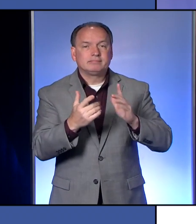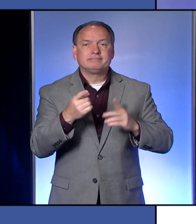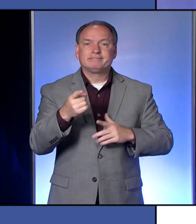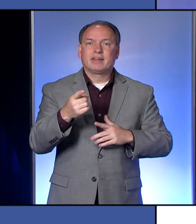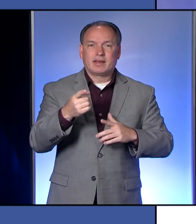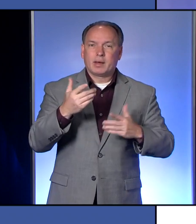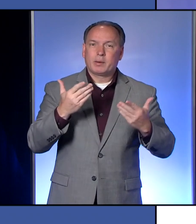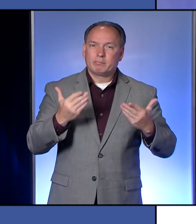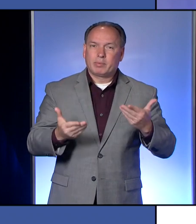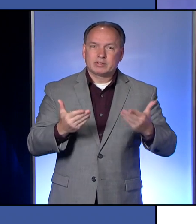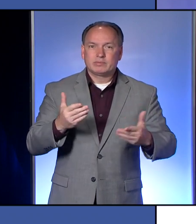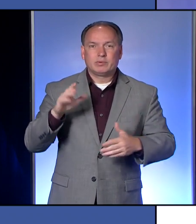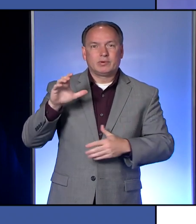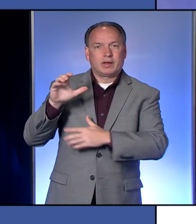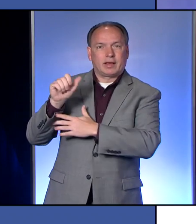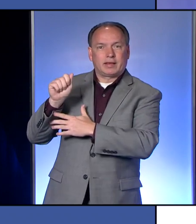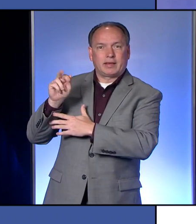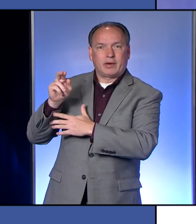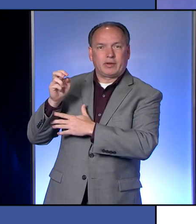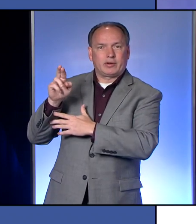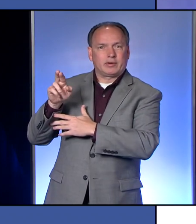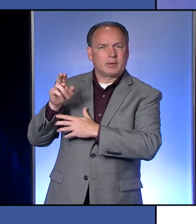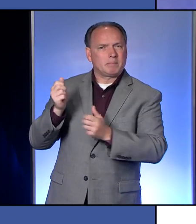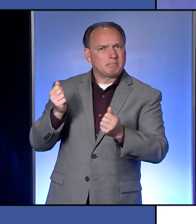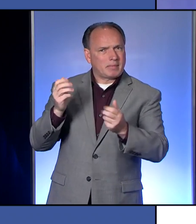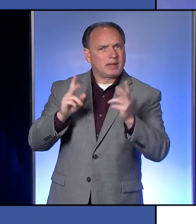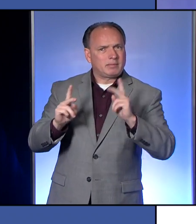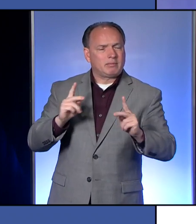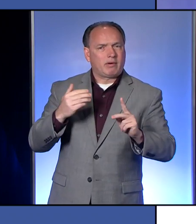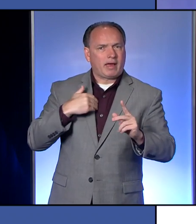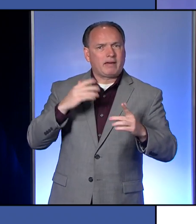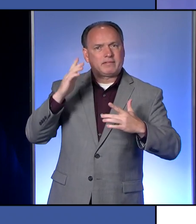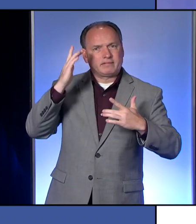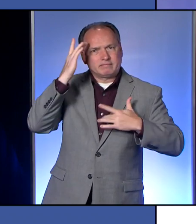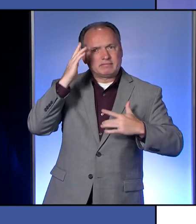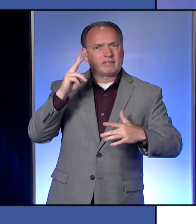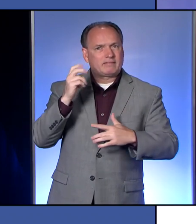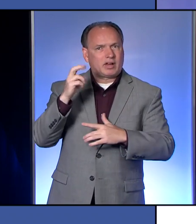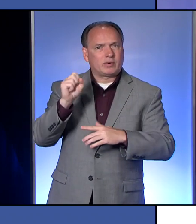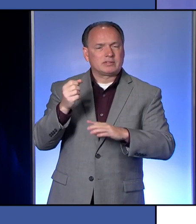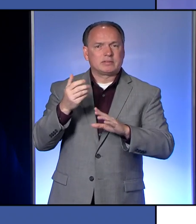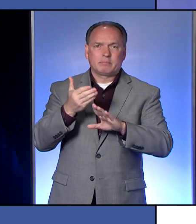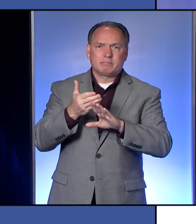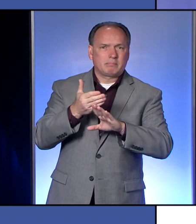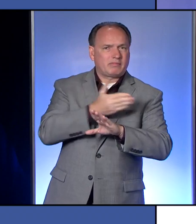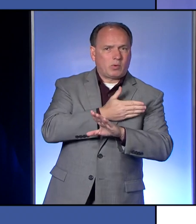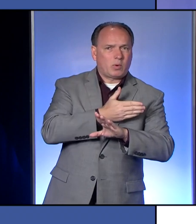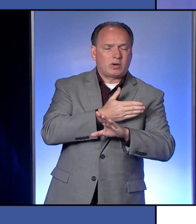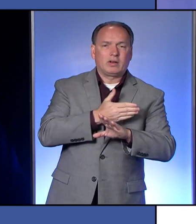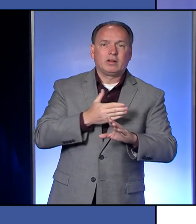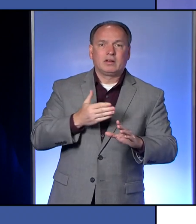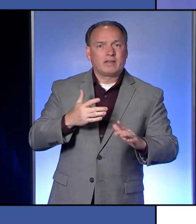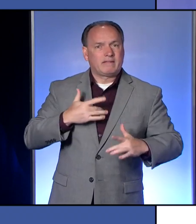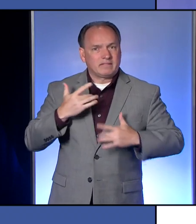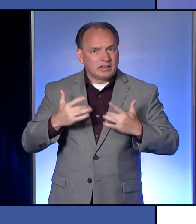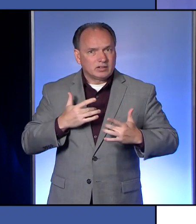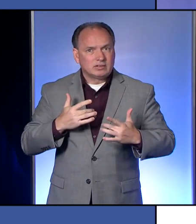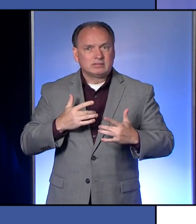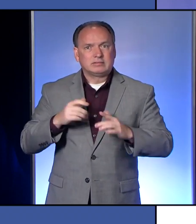many have the virus before they feel any symptoms, and some have the virus and never have symptoms.